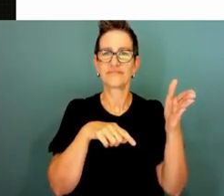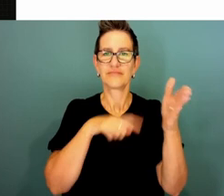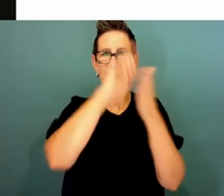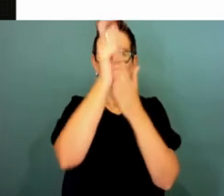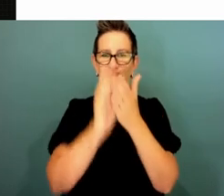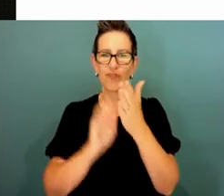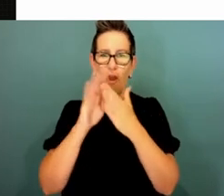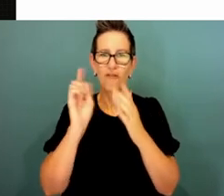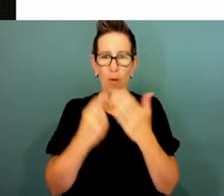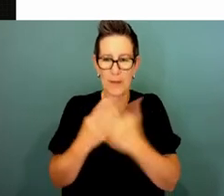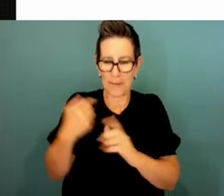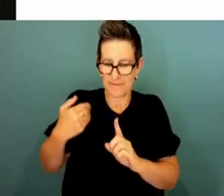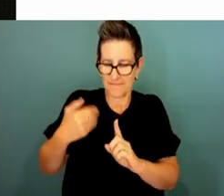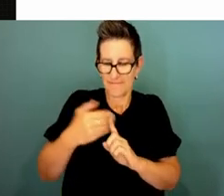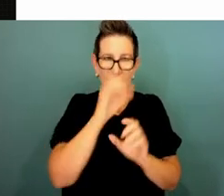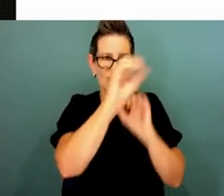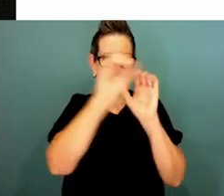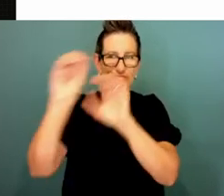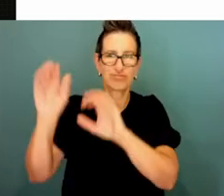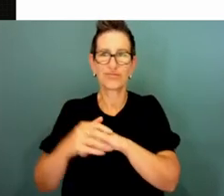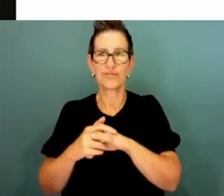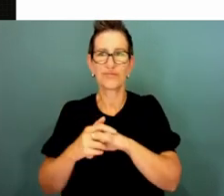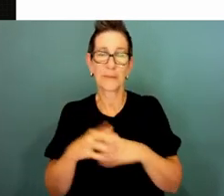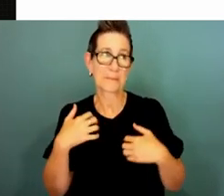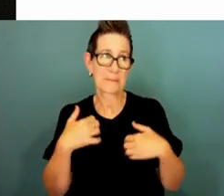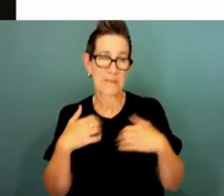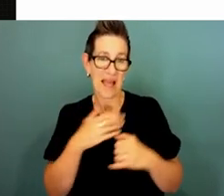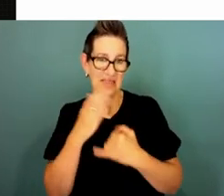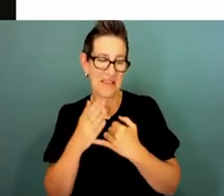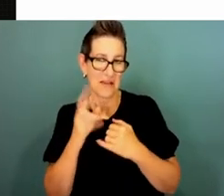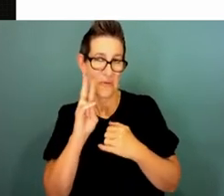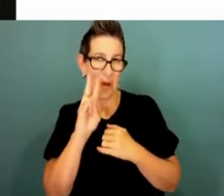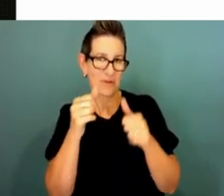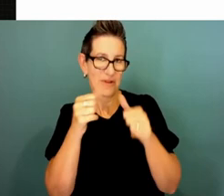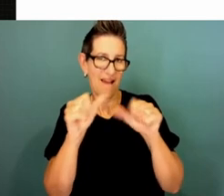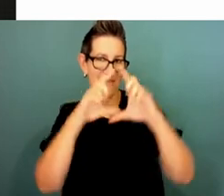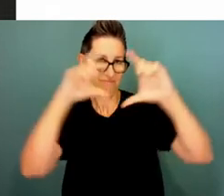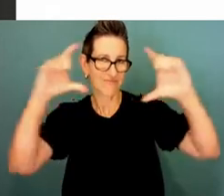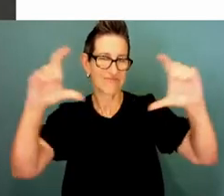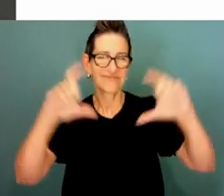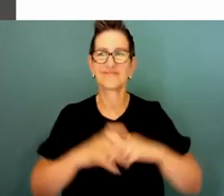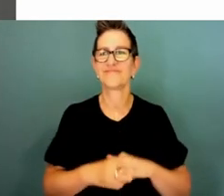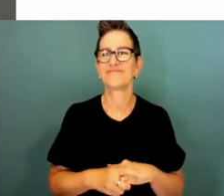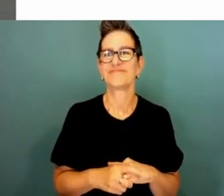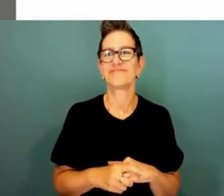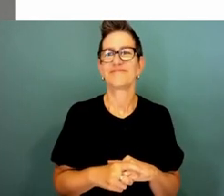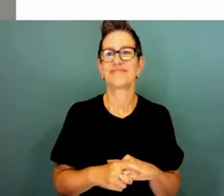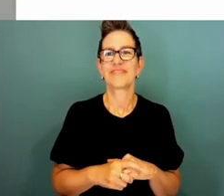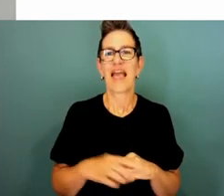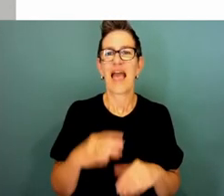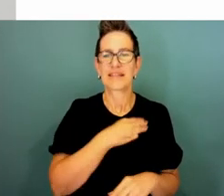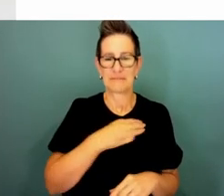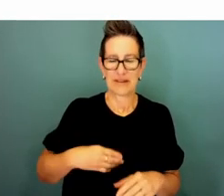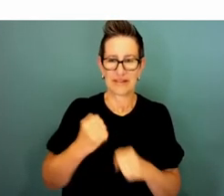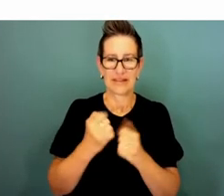the session to see how this image has evolved. So, as Minister Guller has said, the